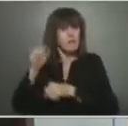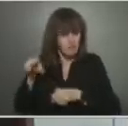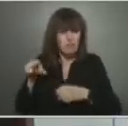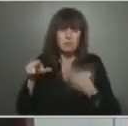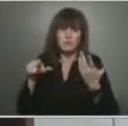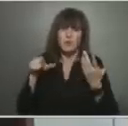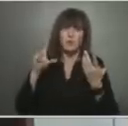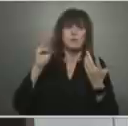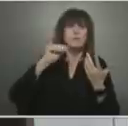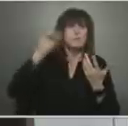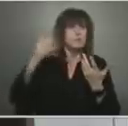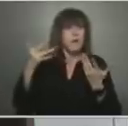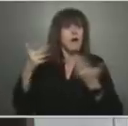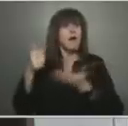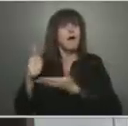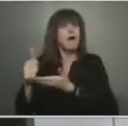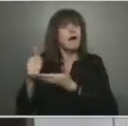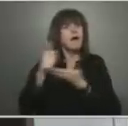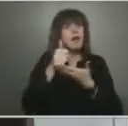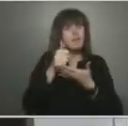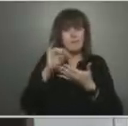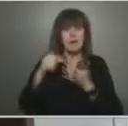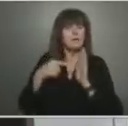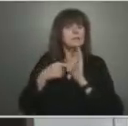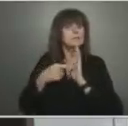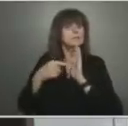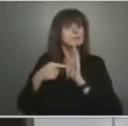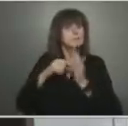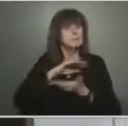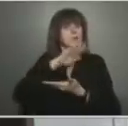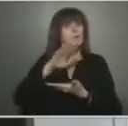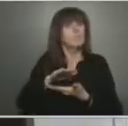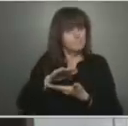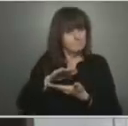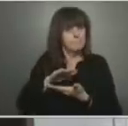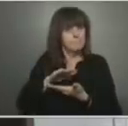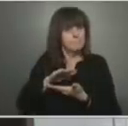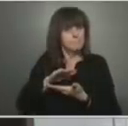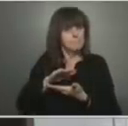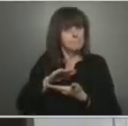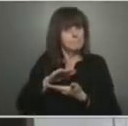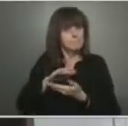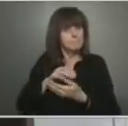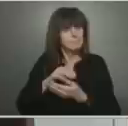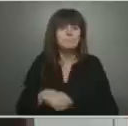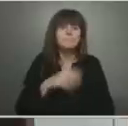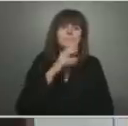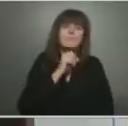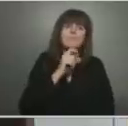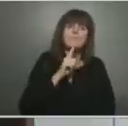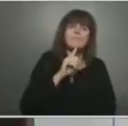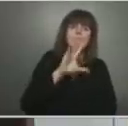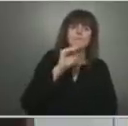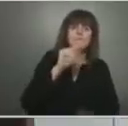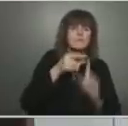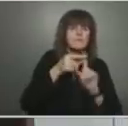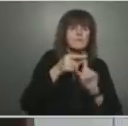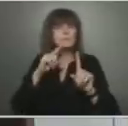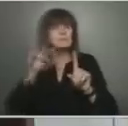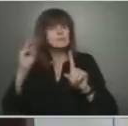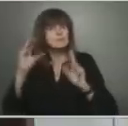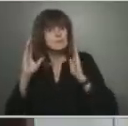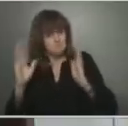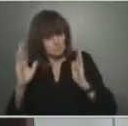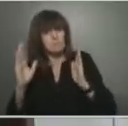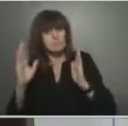you, 61.9% of Ontarians, 50 to 69, and over 80% of our 70 plus population